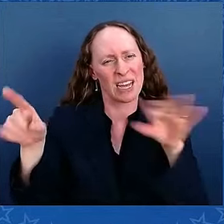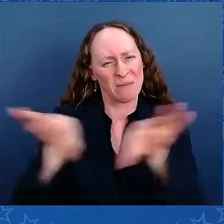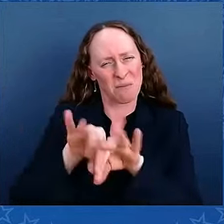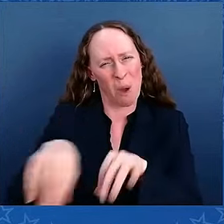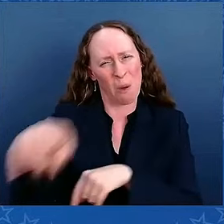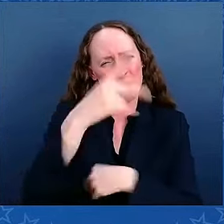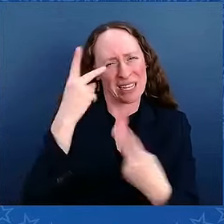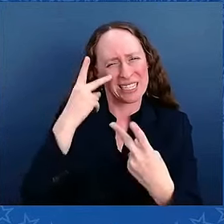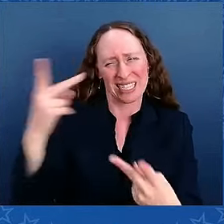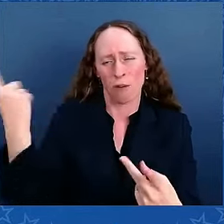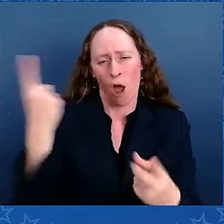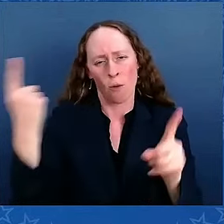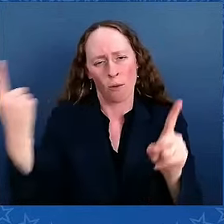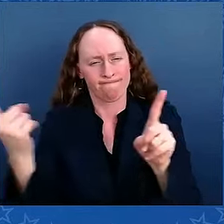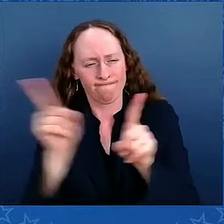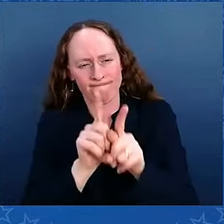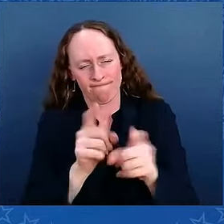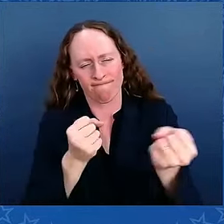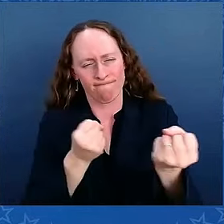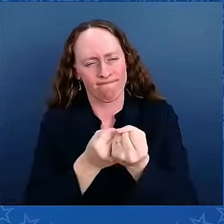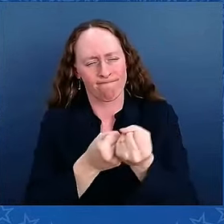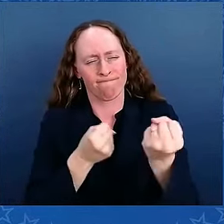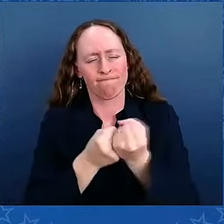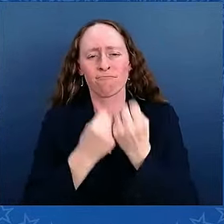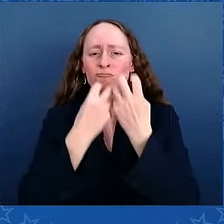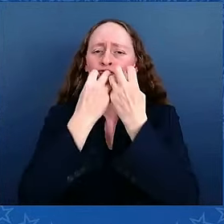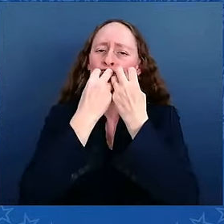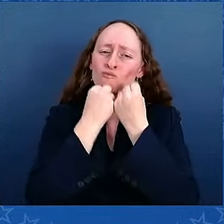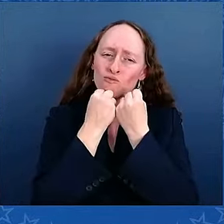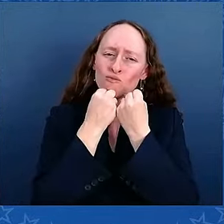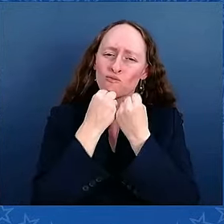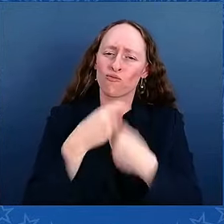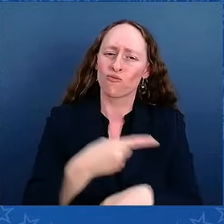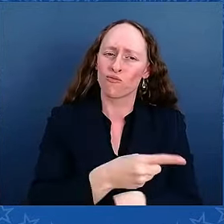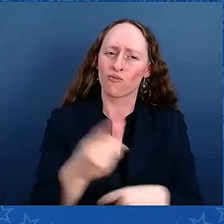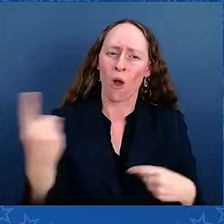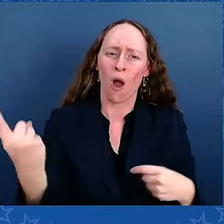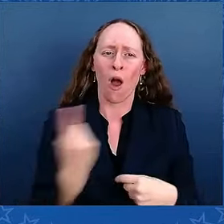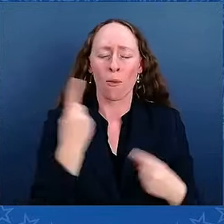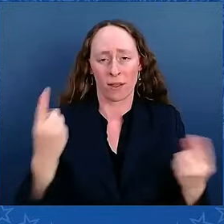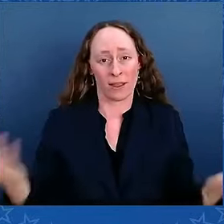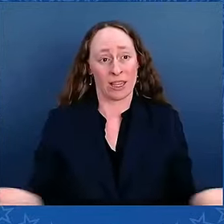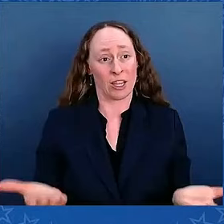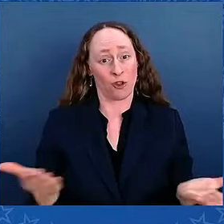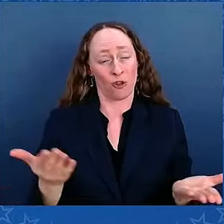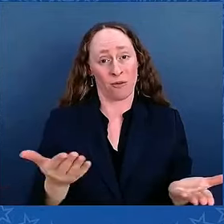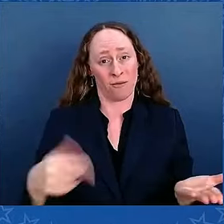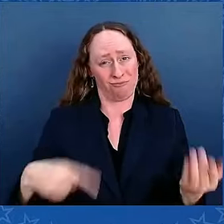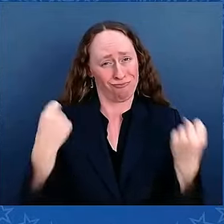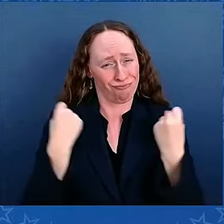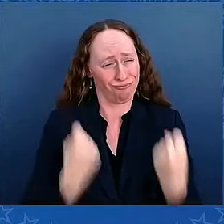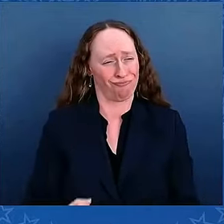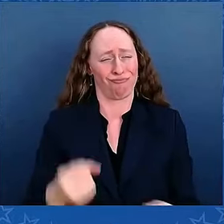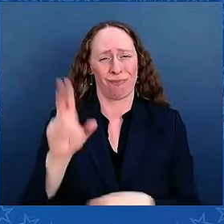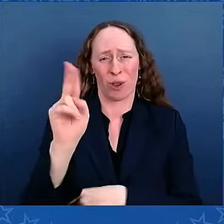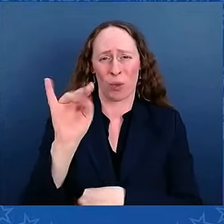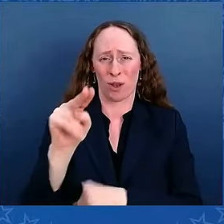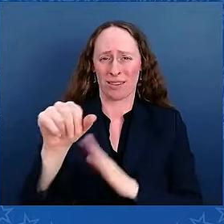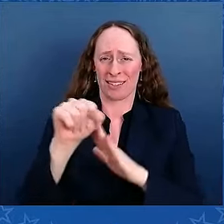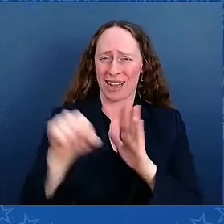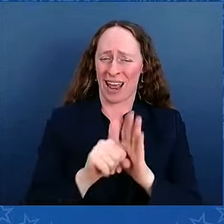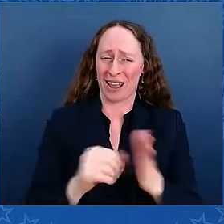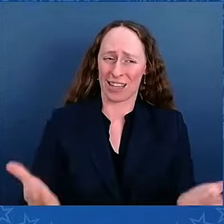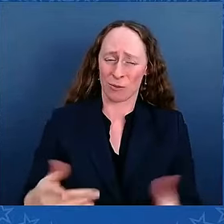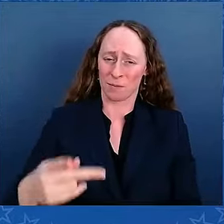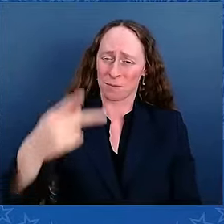here in the proud Union State of Pennsylvania, I'm honored to introduce the most union-friendly president in American history. Please welcome one of